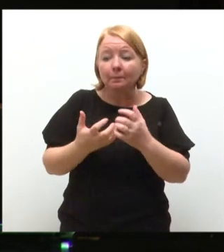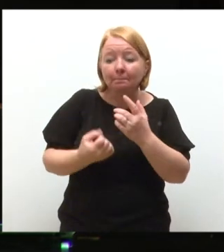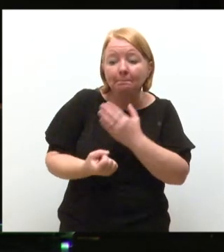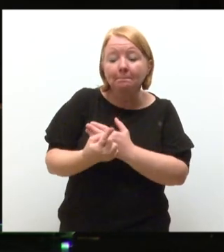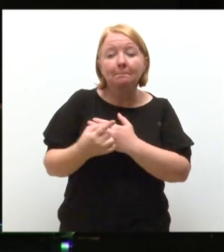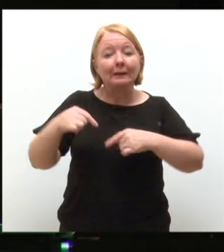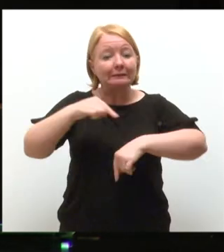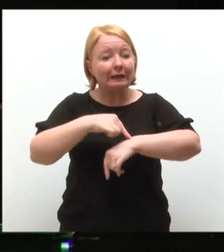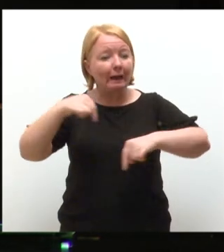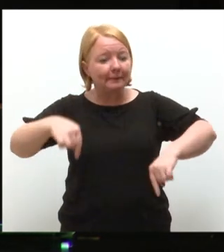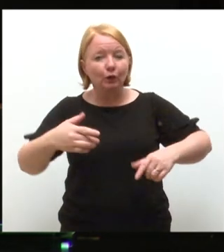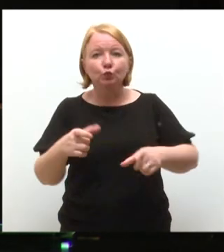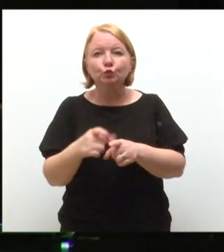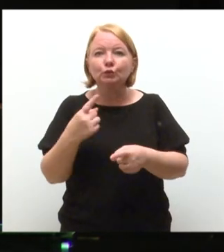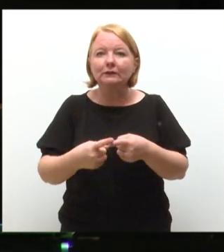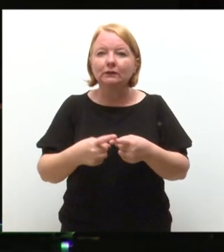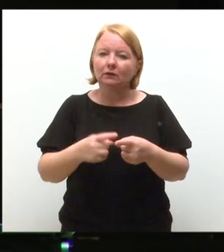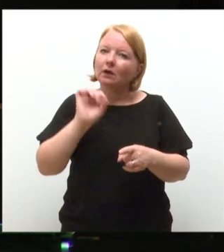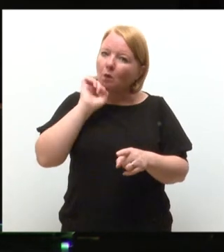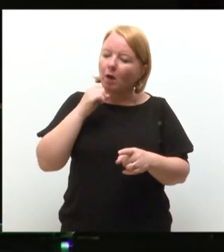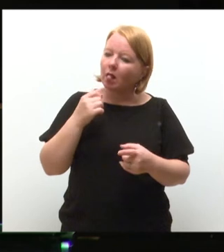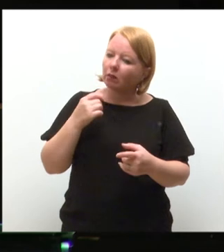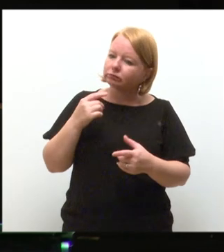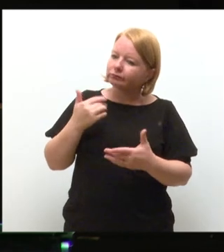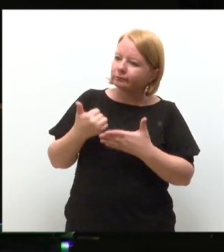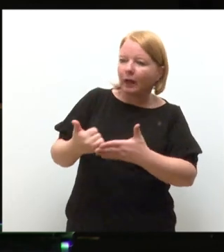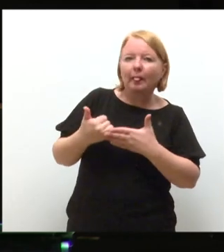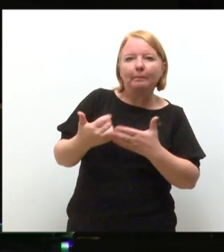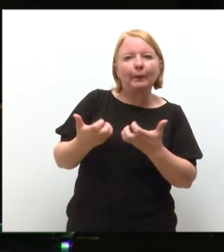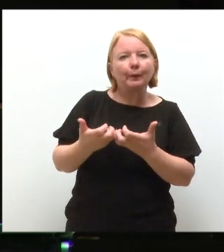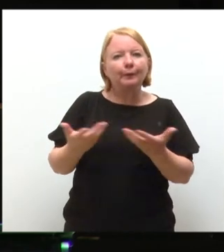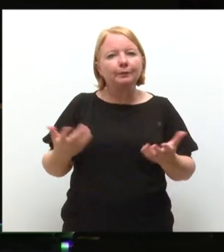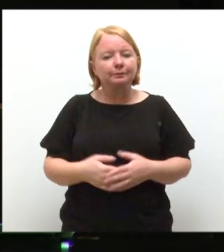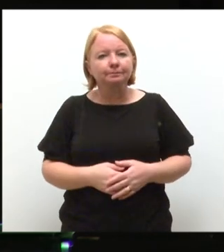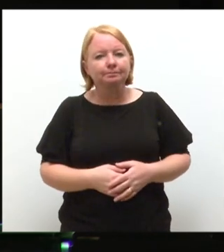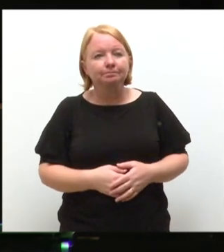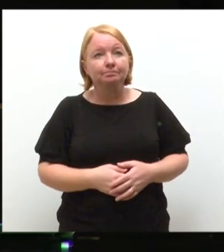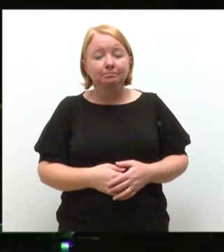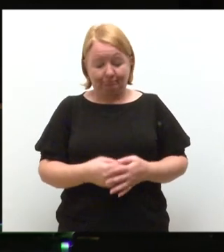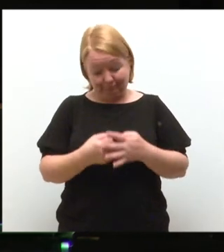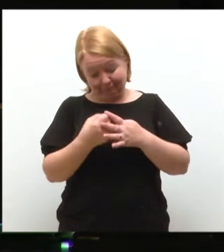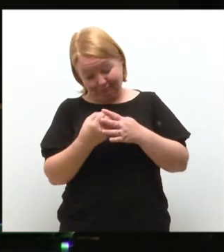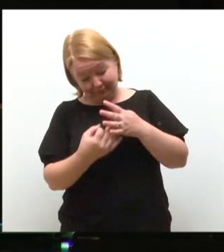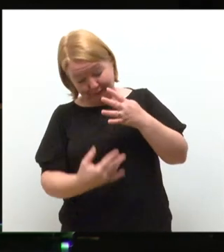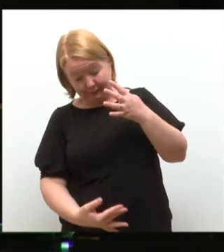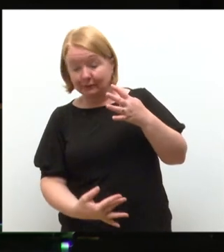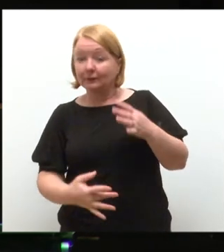of your time in Dundee, we will look to help you. All of this is on offer in Scotland's most student